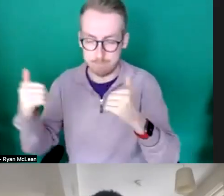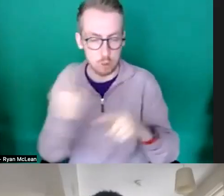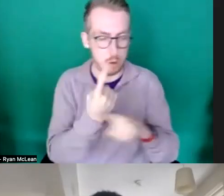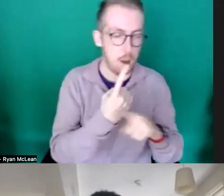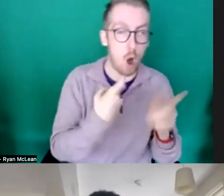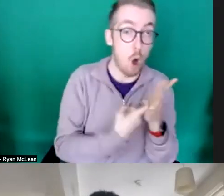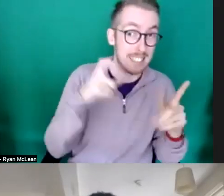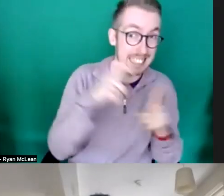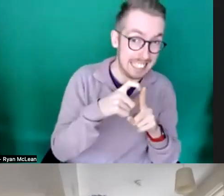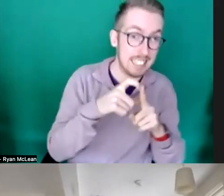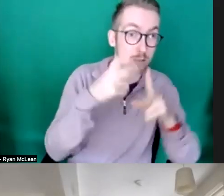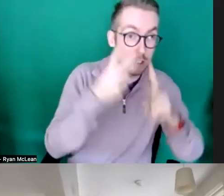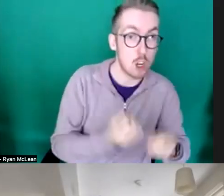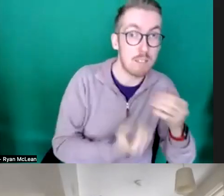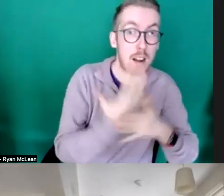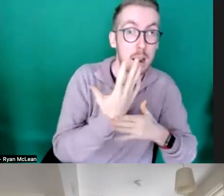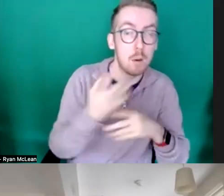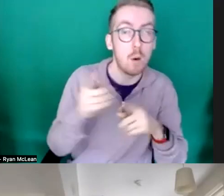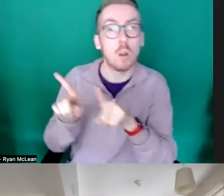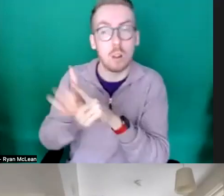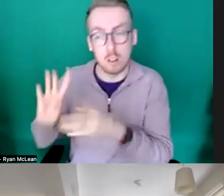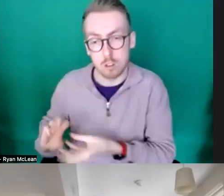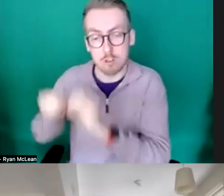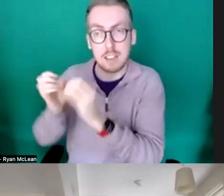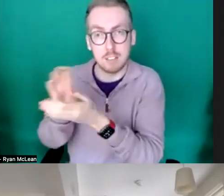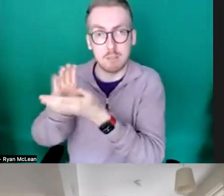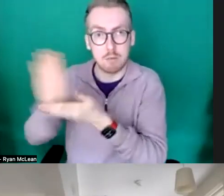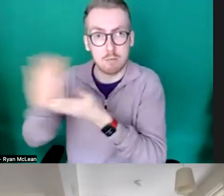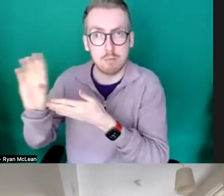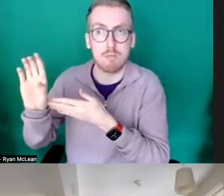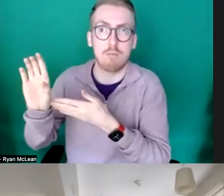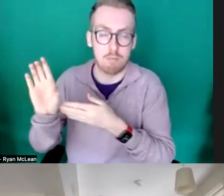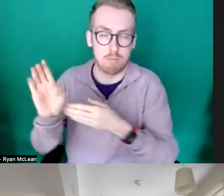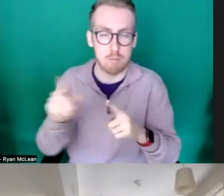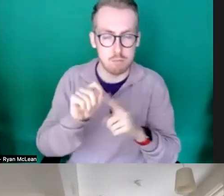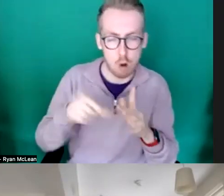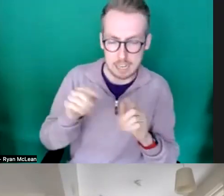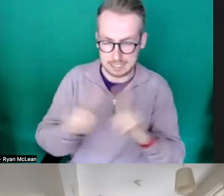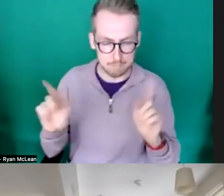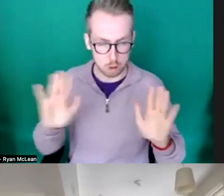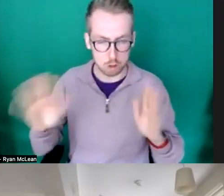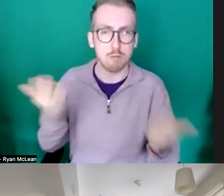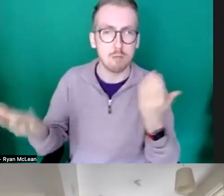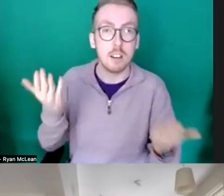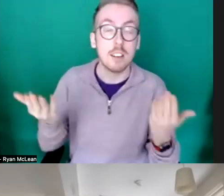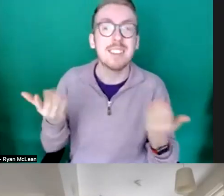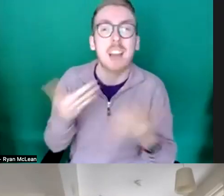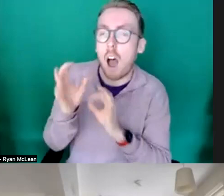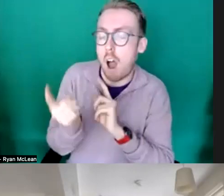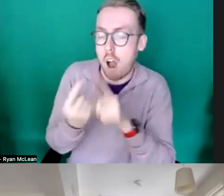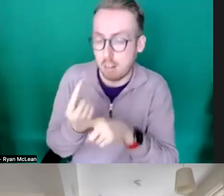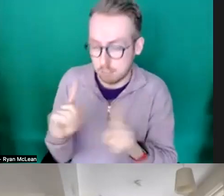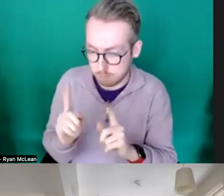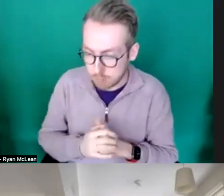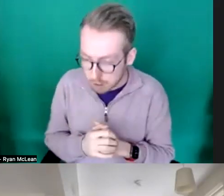phases and the creation kind of phases of a project um and just to kind of answer that point i think